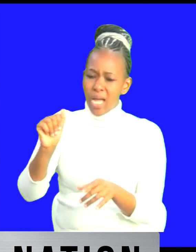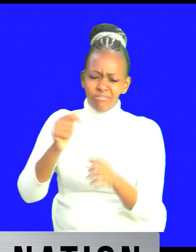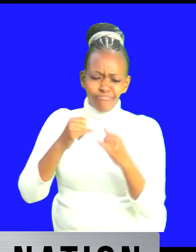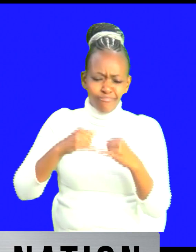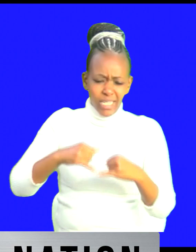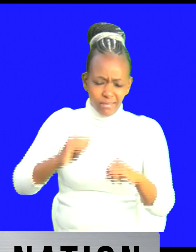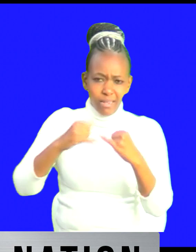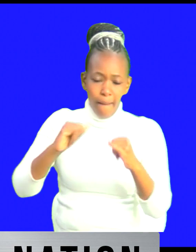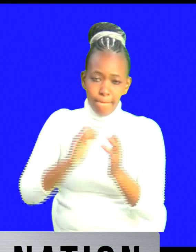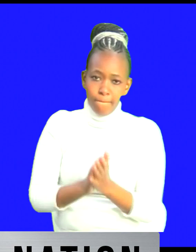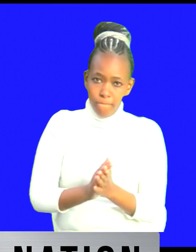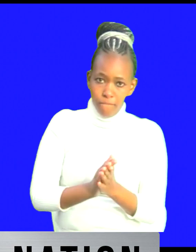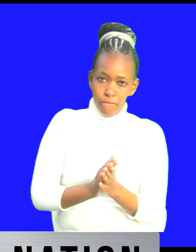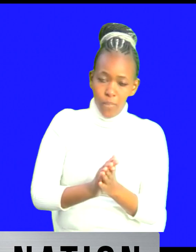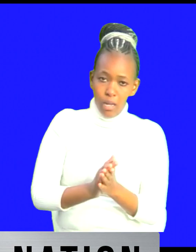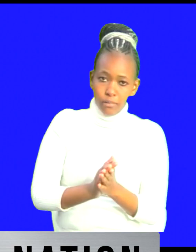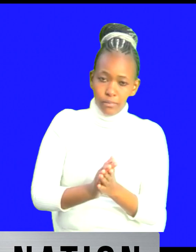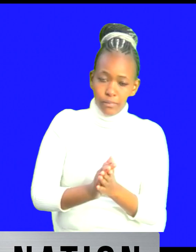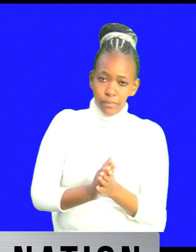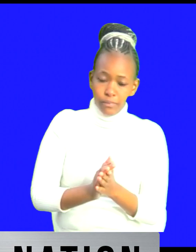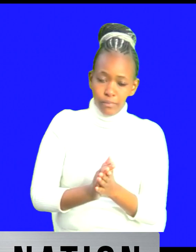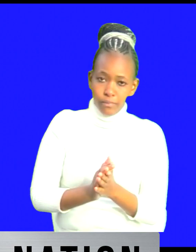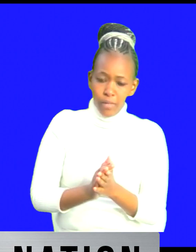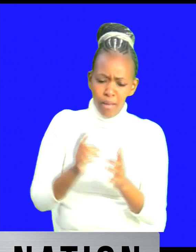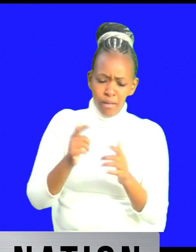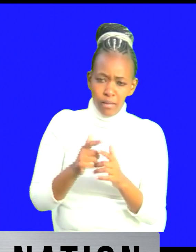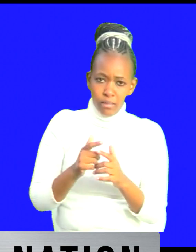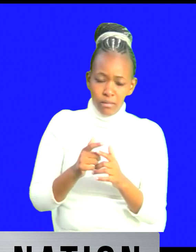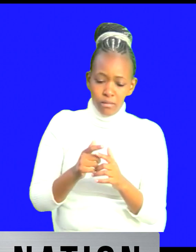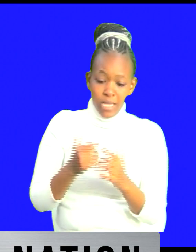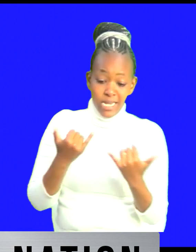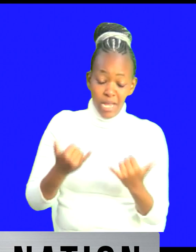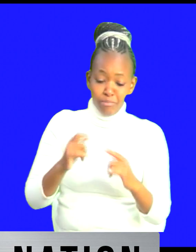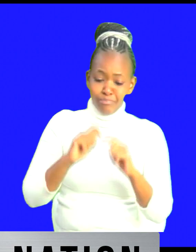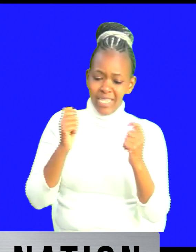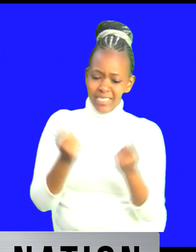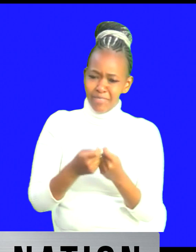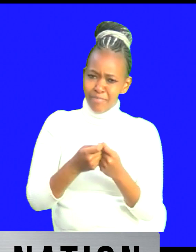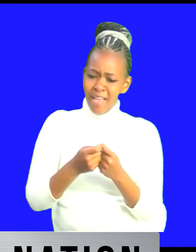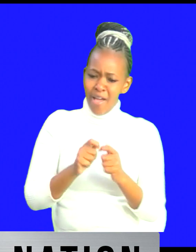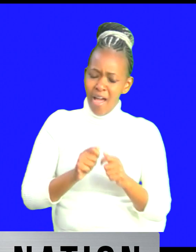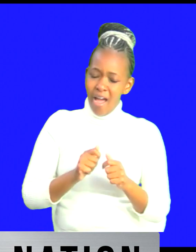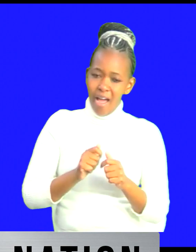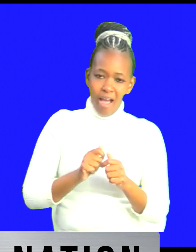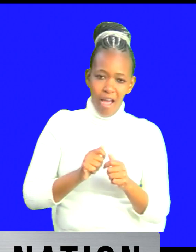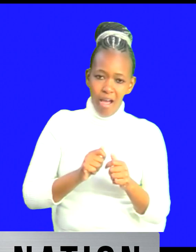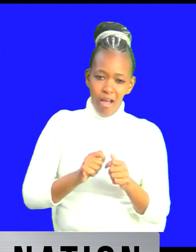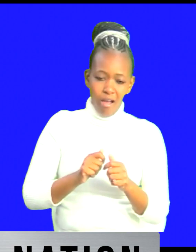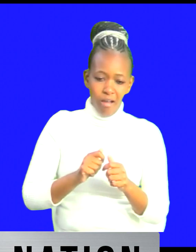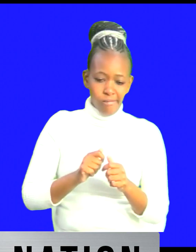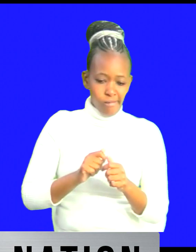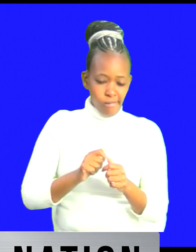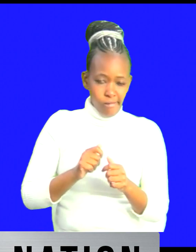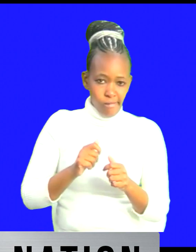keep this up uh because uh we are seeing uh at least our team is playing around the stars is doing some things here and there unfortunately